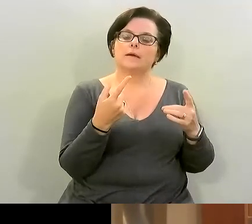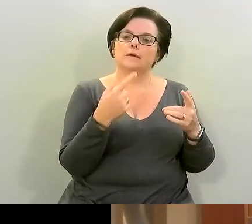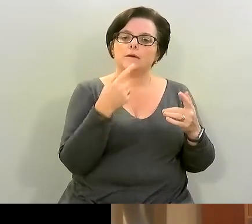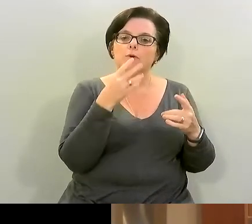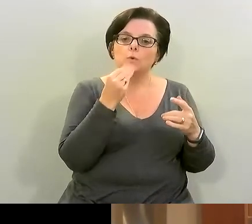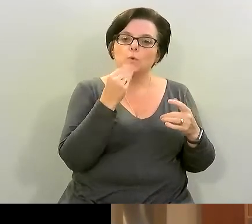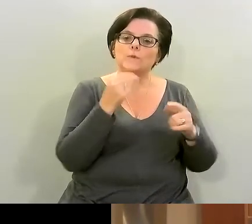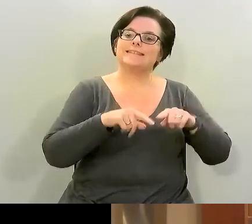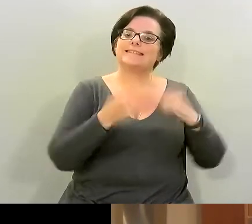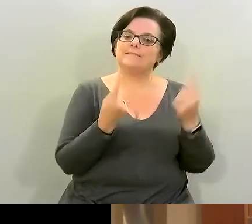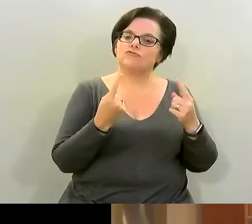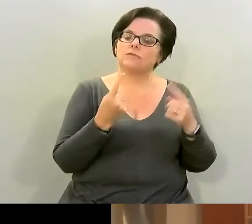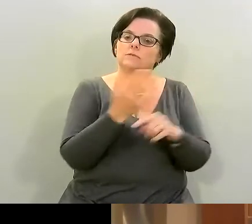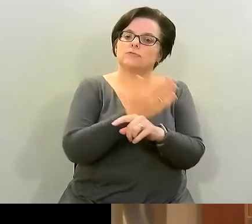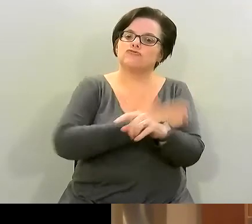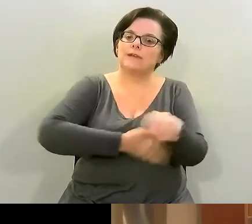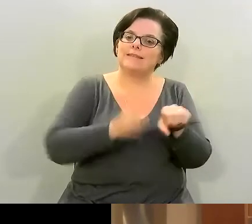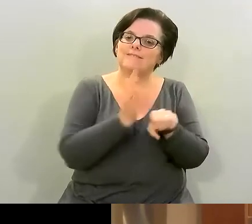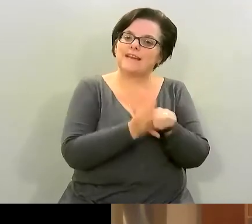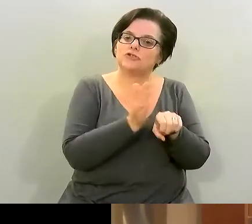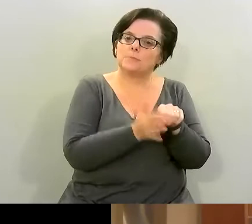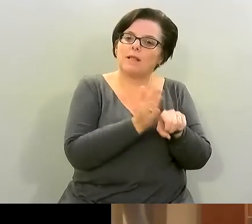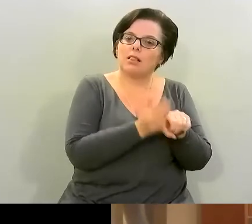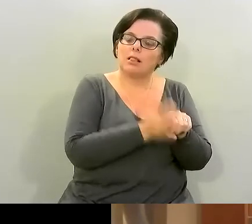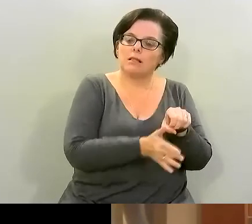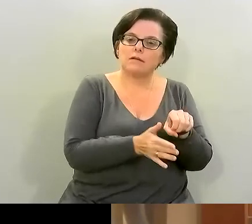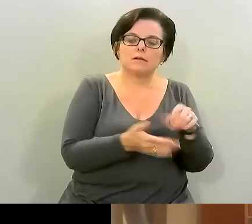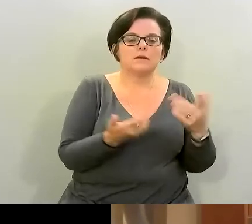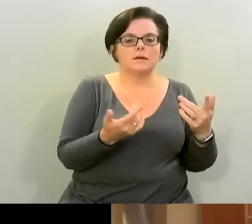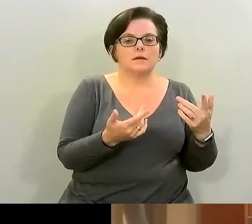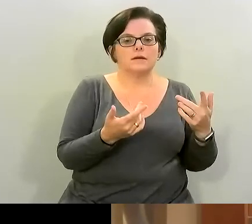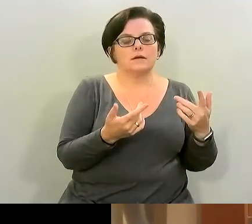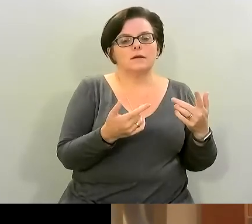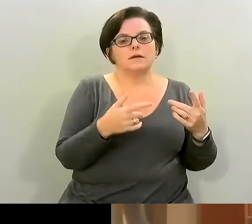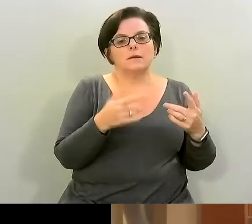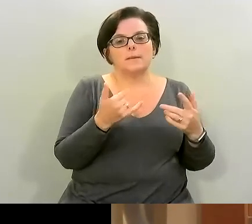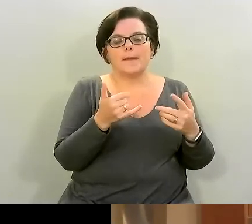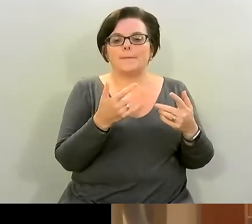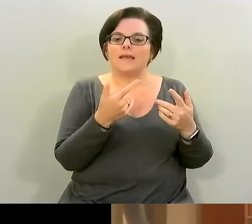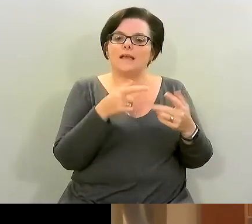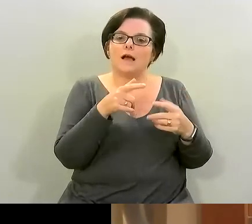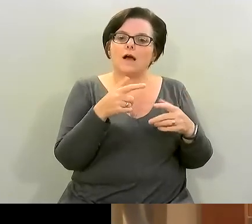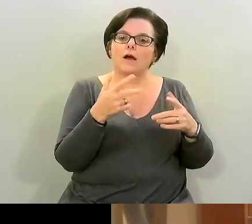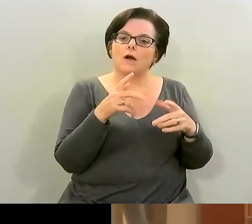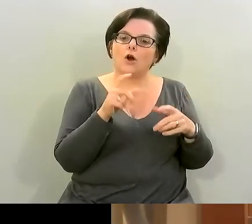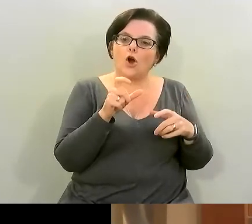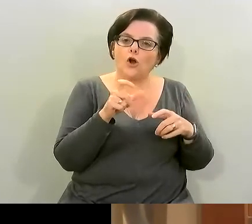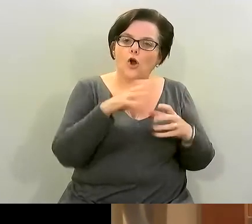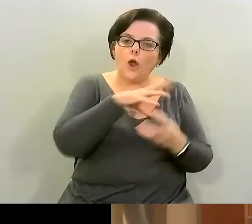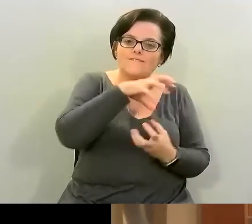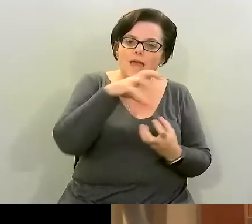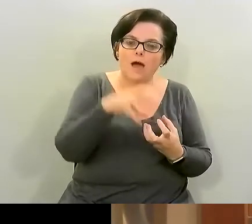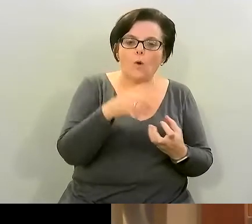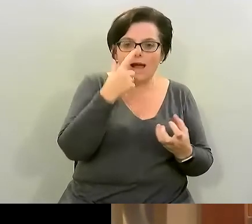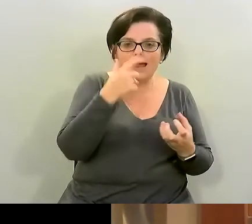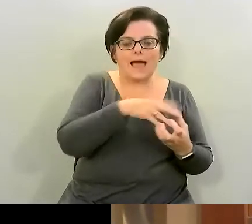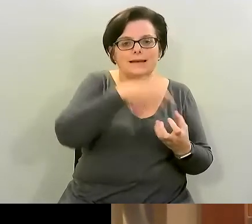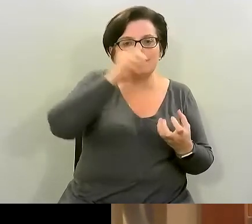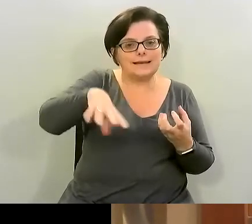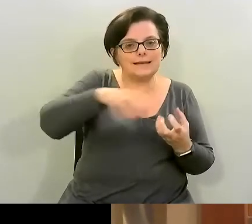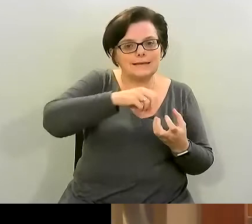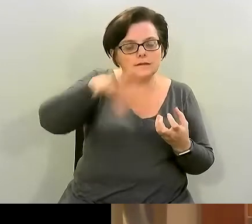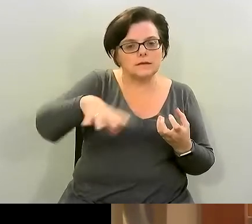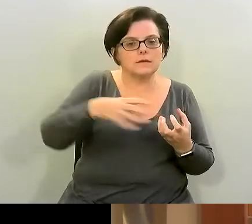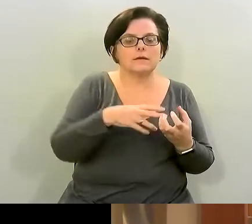greens and um you know you can use some rice cauliflower and that for thickness and you can flavor it up with